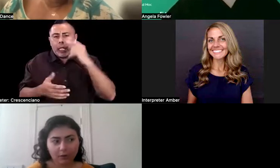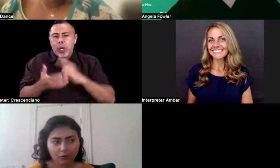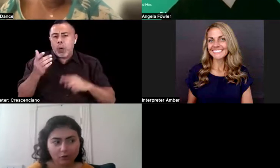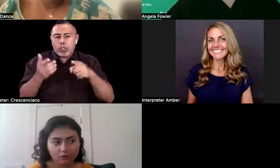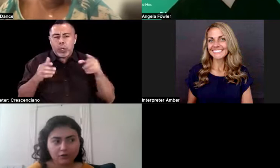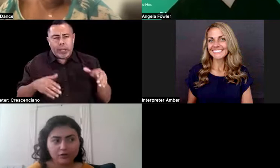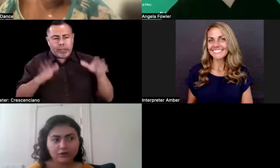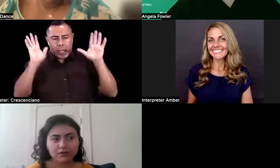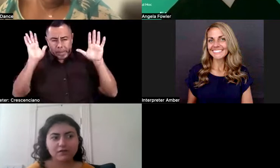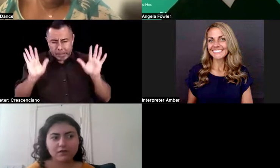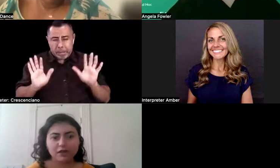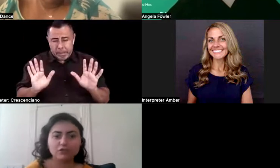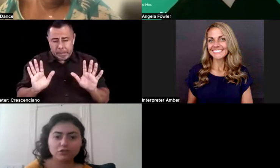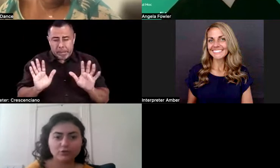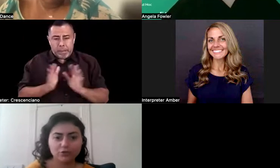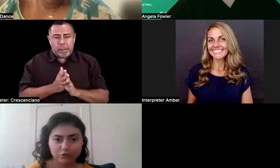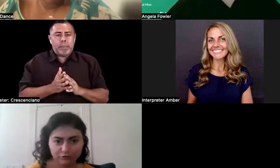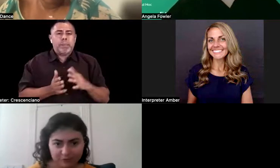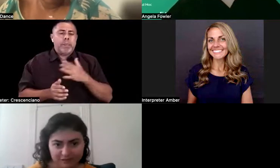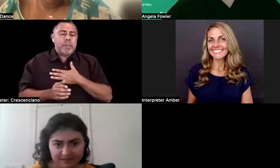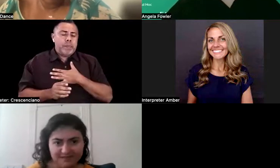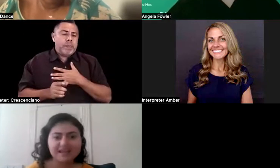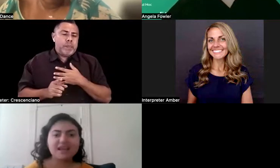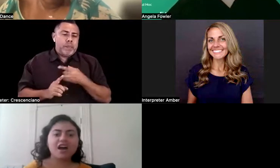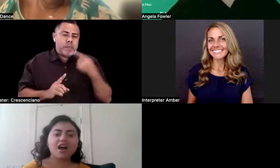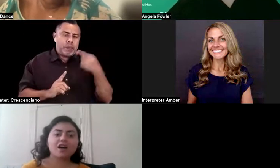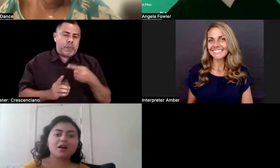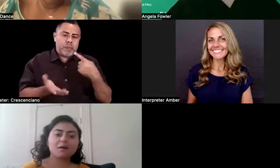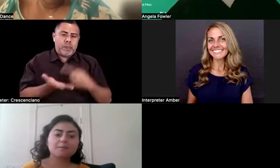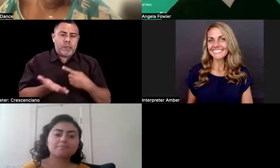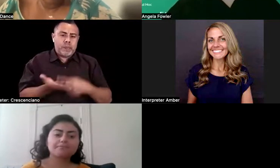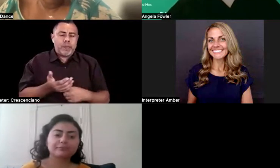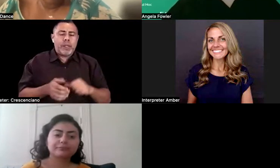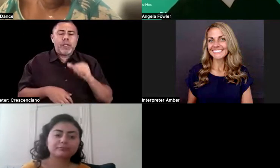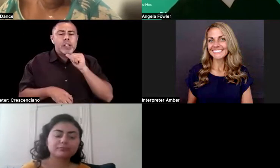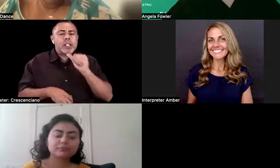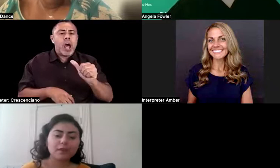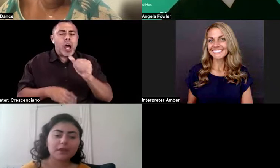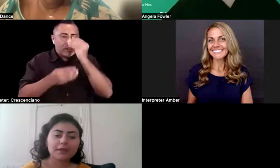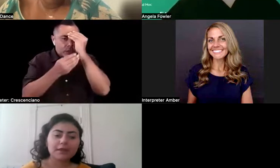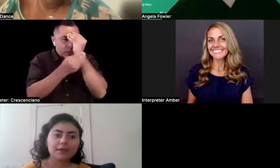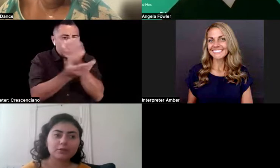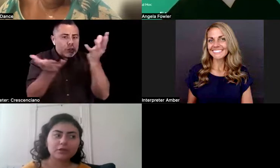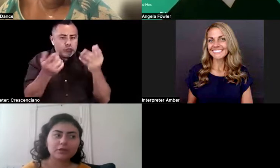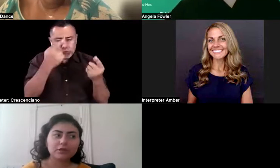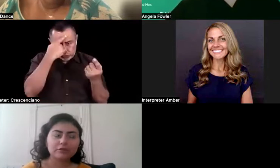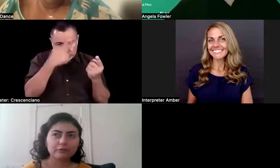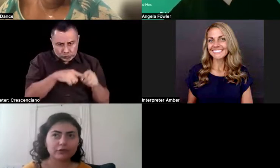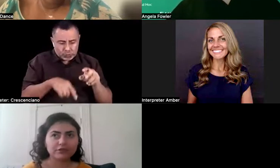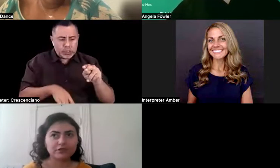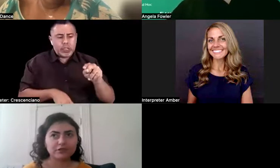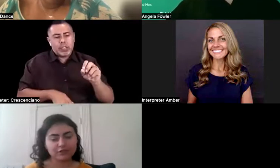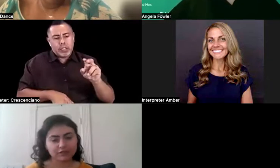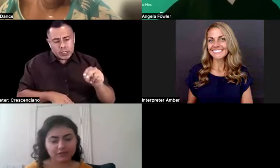about non-disclosure agreements. Um, and I want to